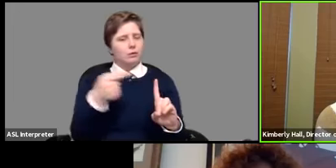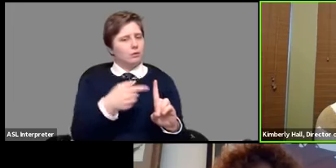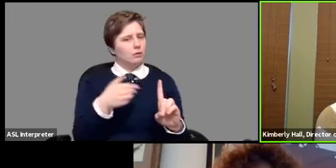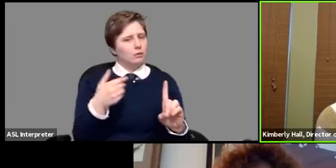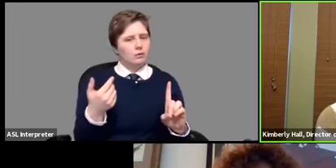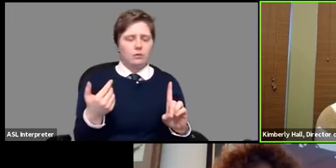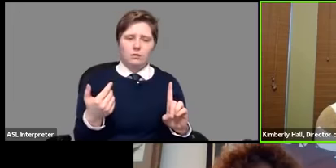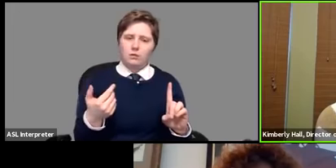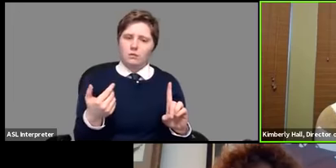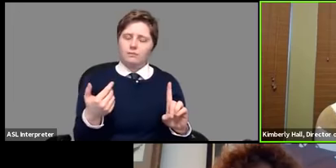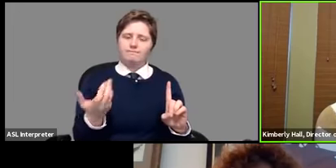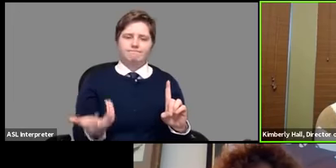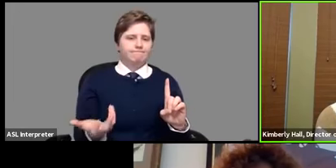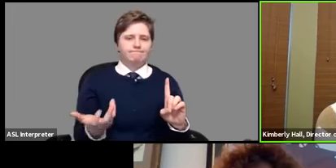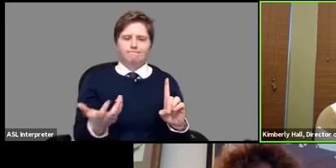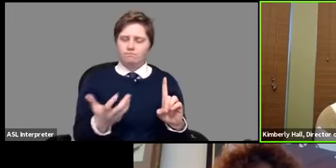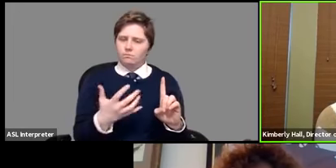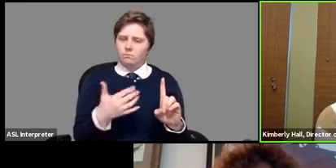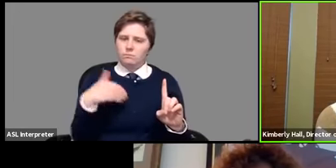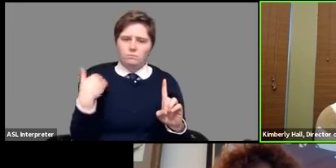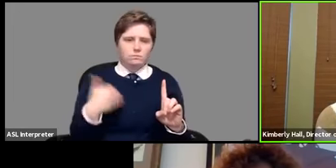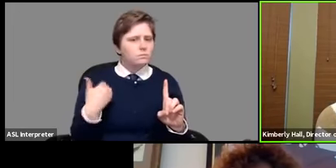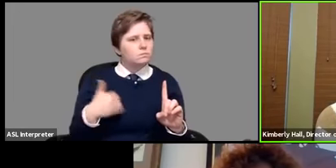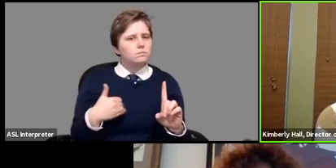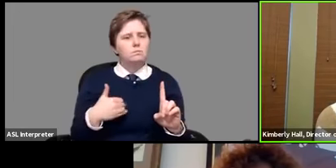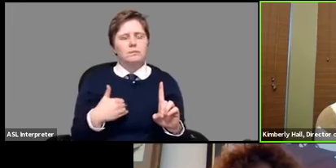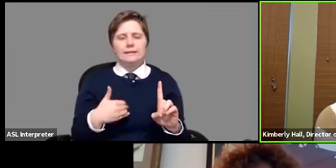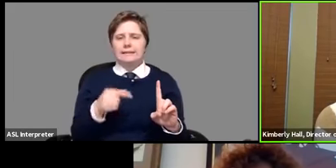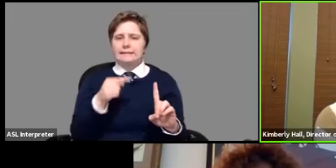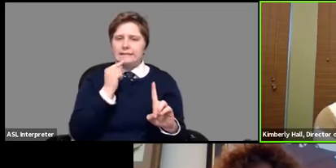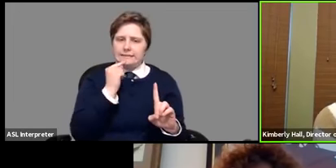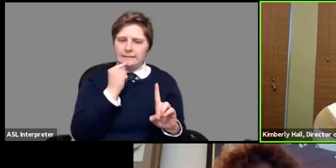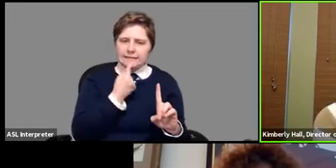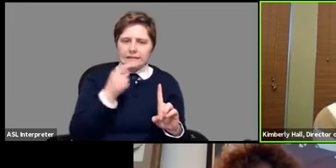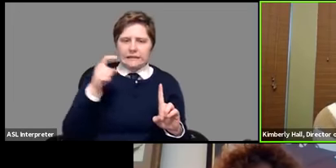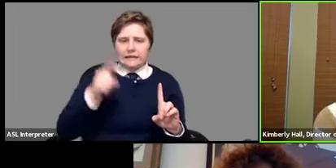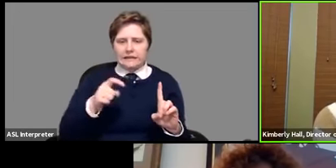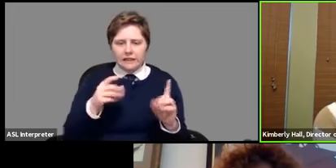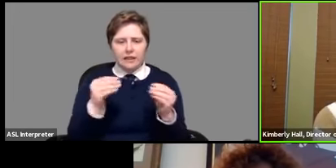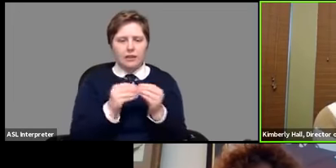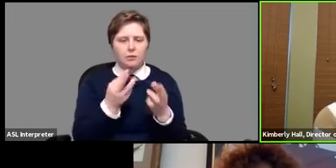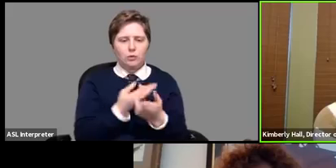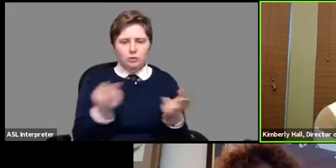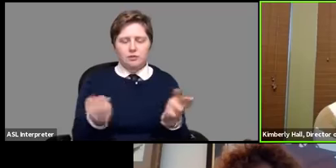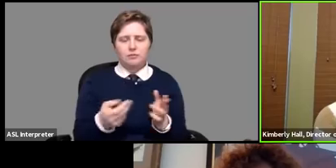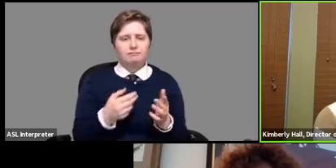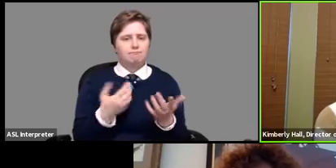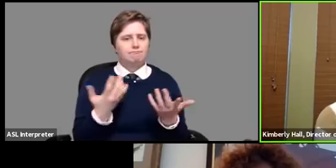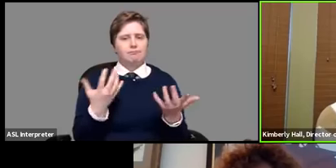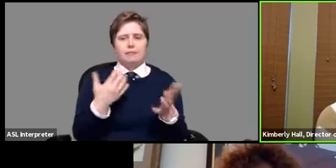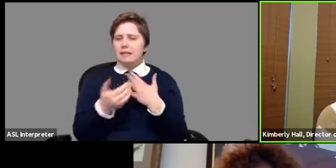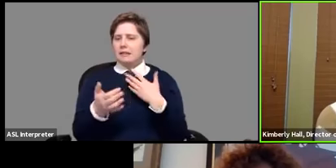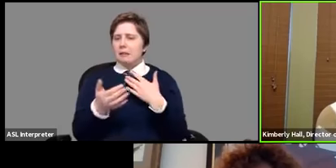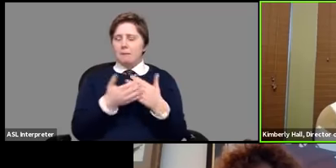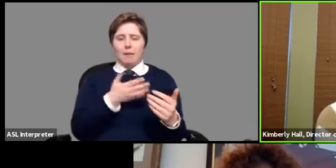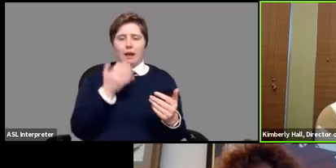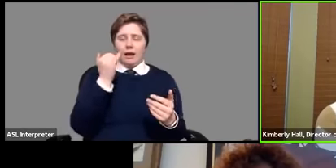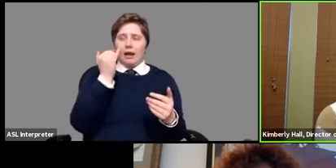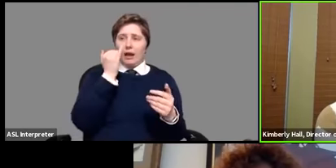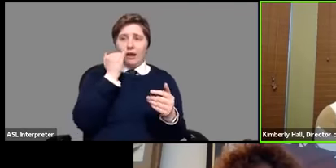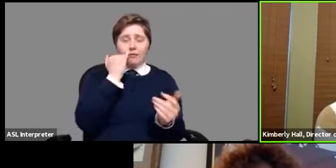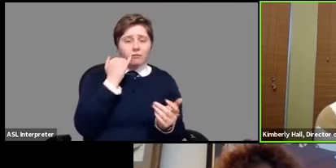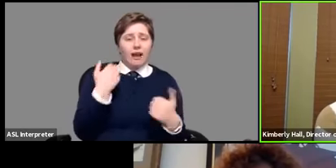is acutely in need of additional resources even in times of very